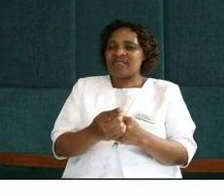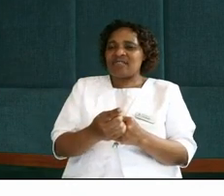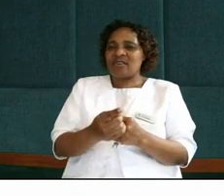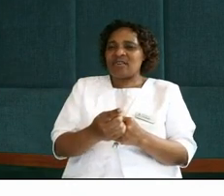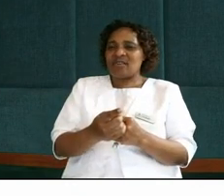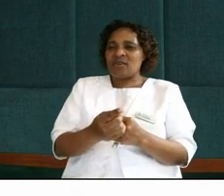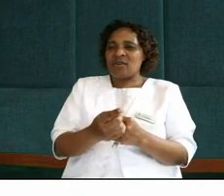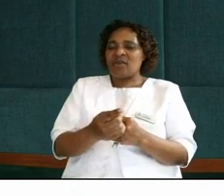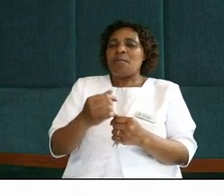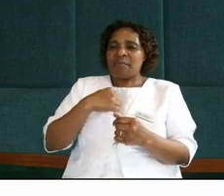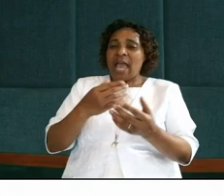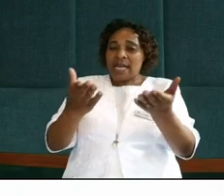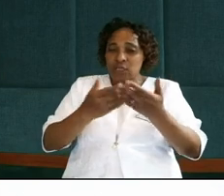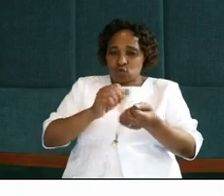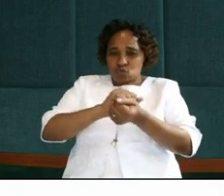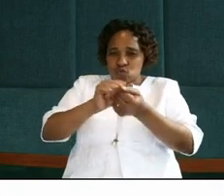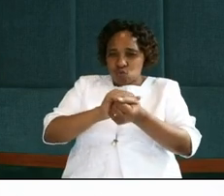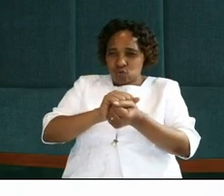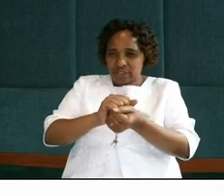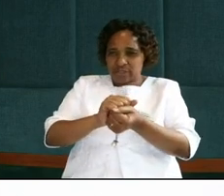I need to be washed, and I'm inventing choristers here,